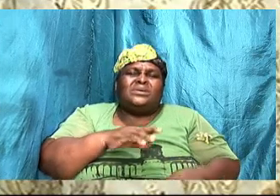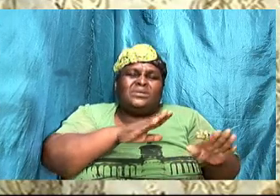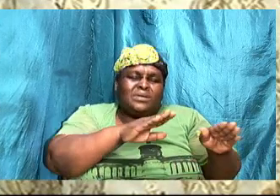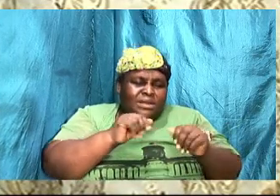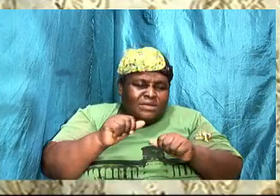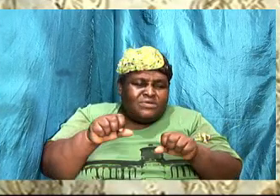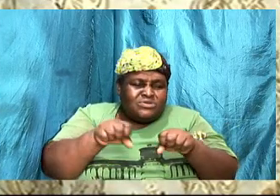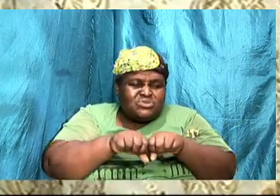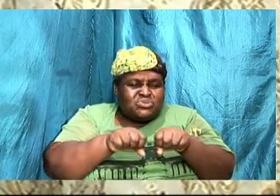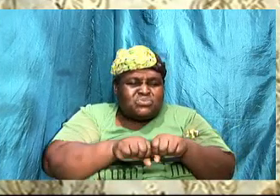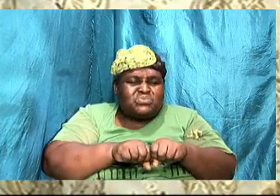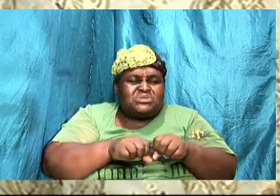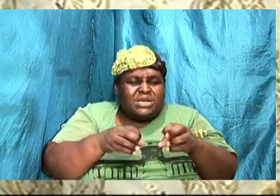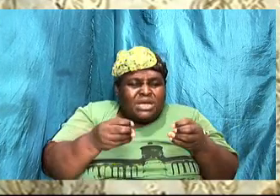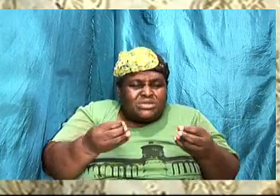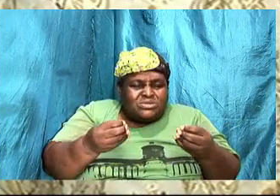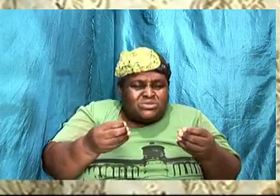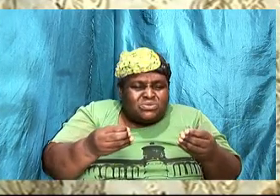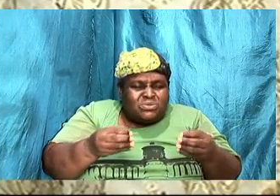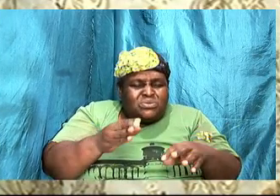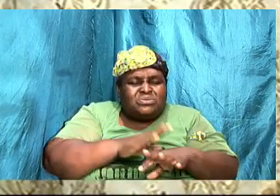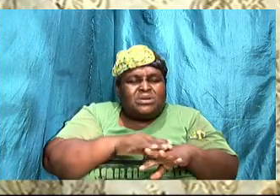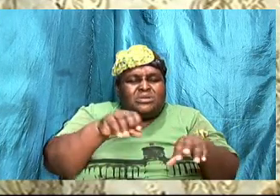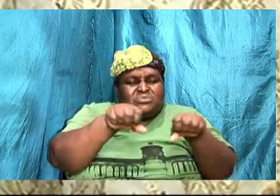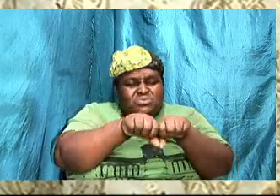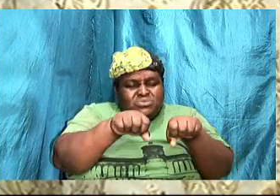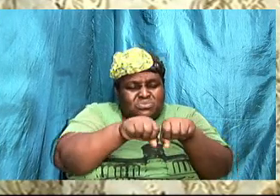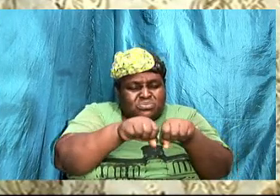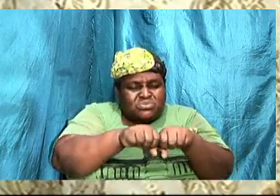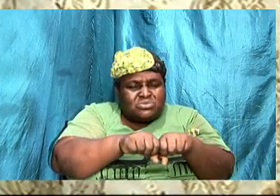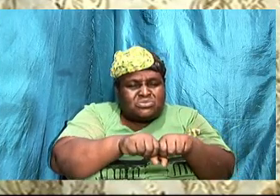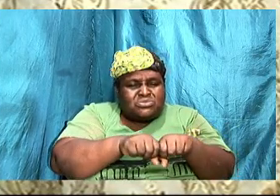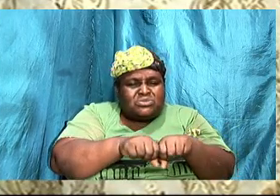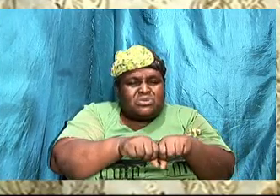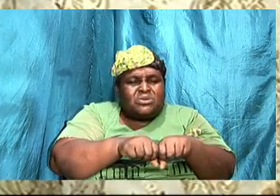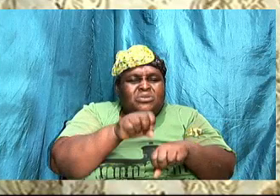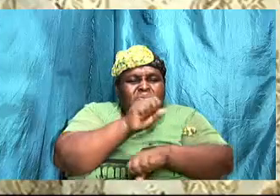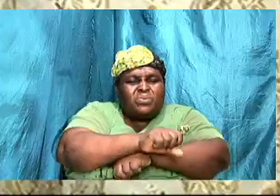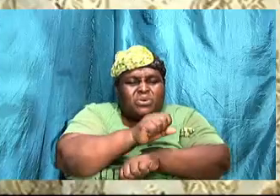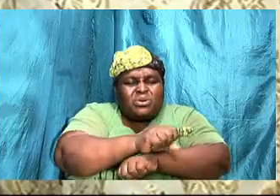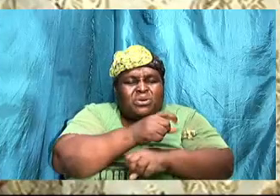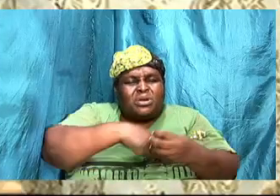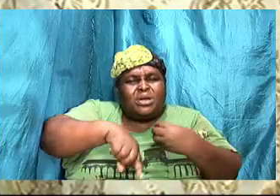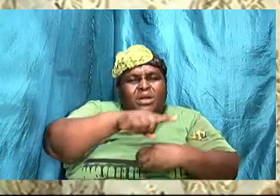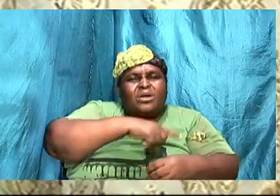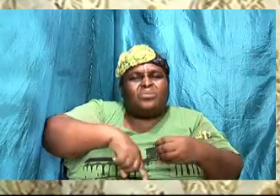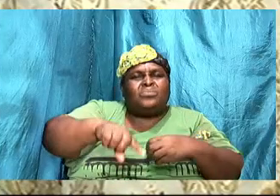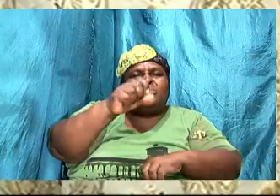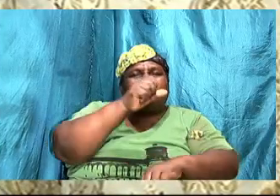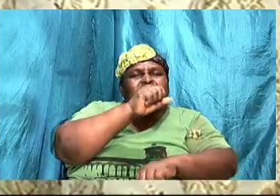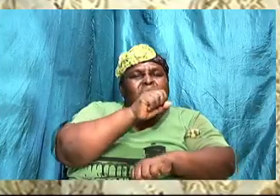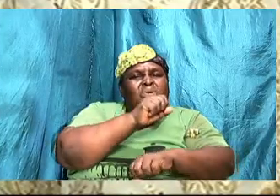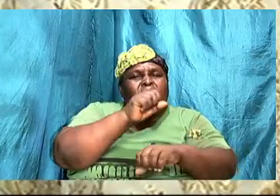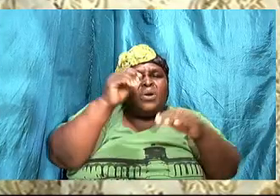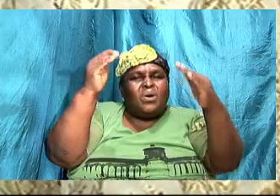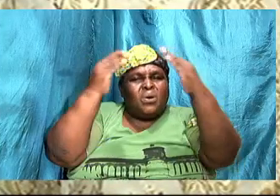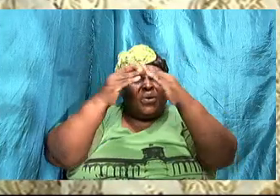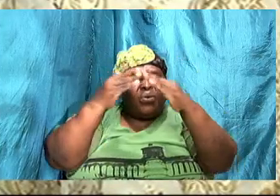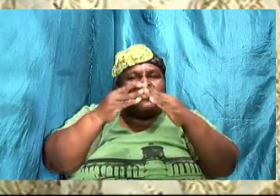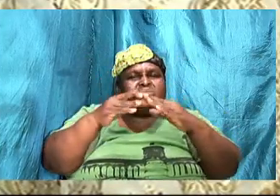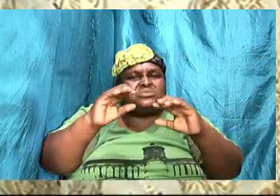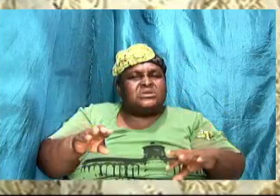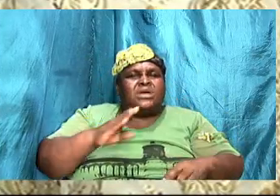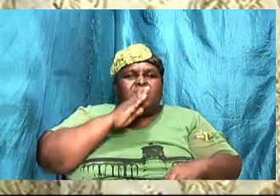you know, we must understand that the truth around the house can really get hard some of the times. And,